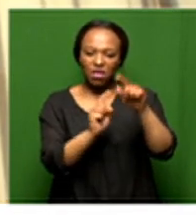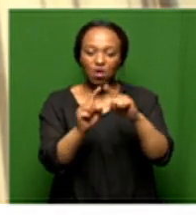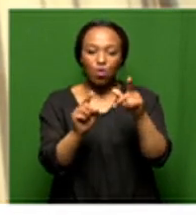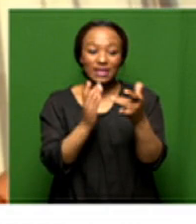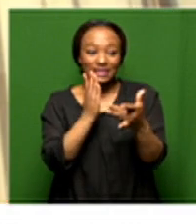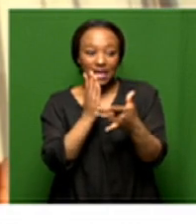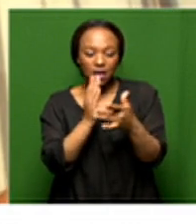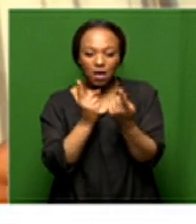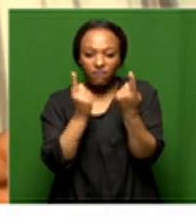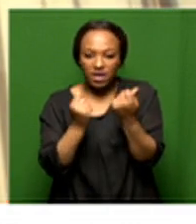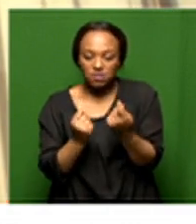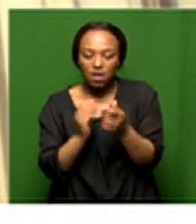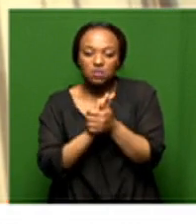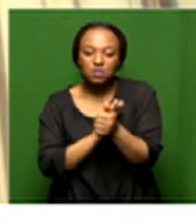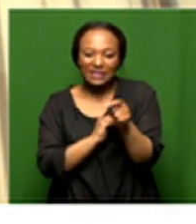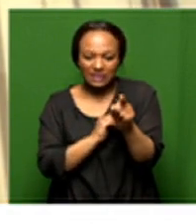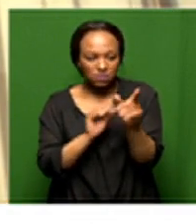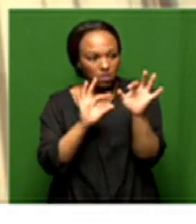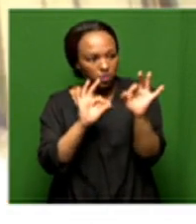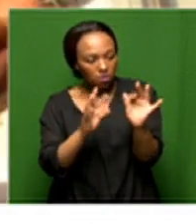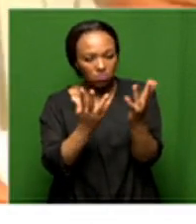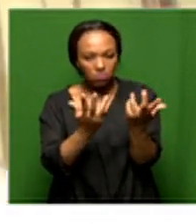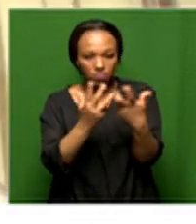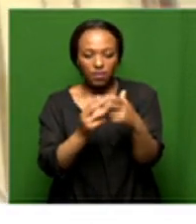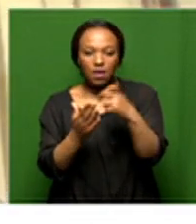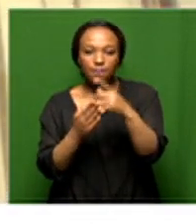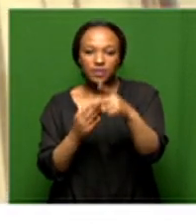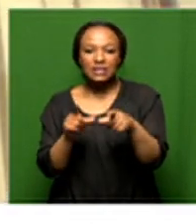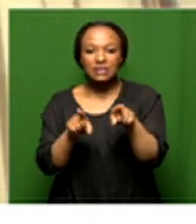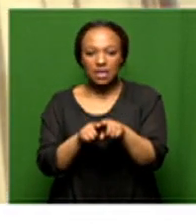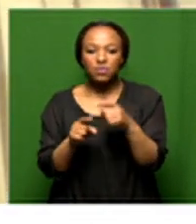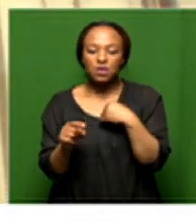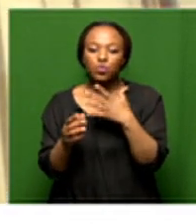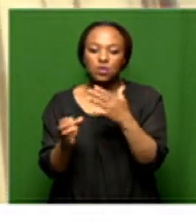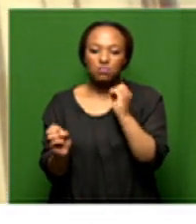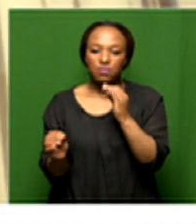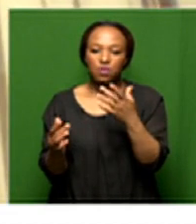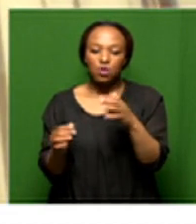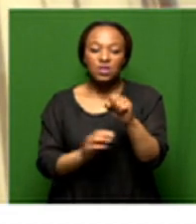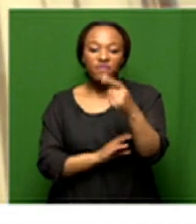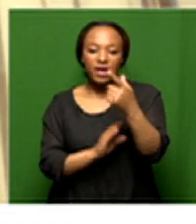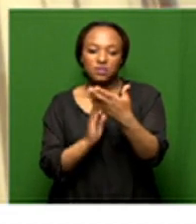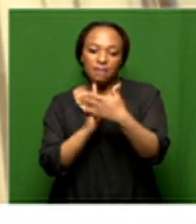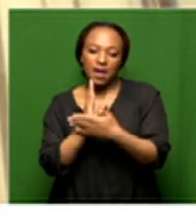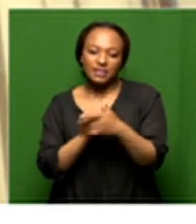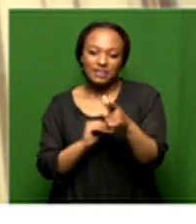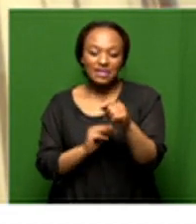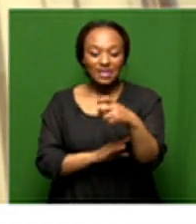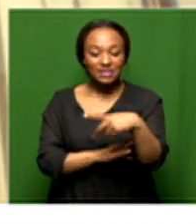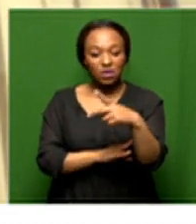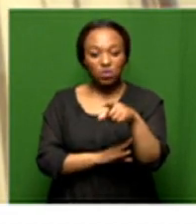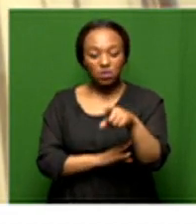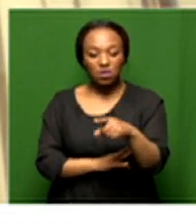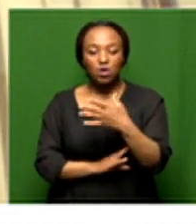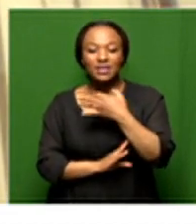engineering skills the degree to which you are able to package projects and you are able to to deliver them that's the first part the second part is a